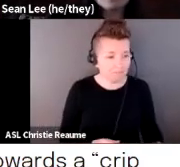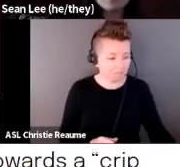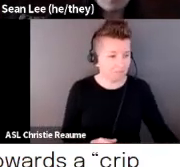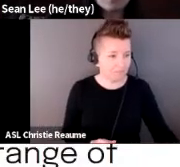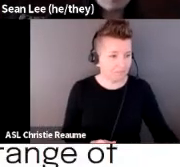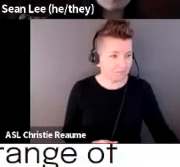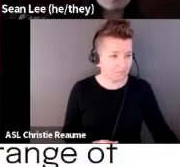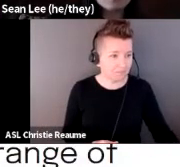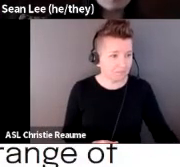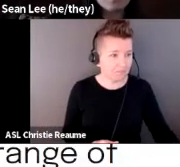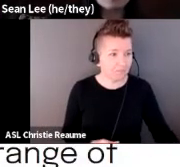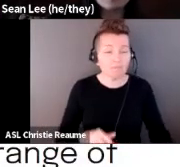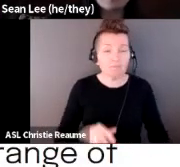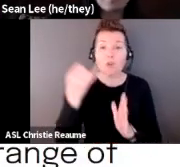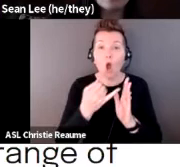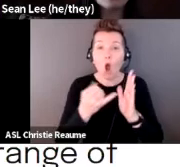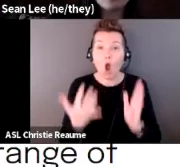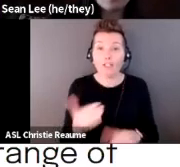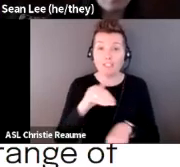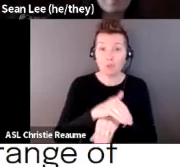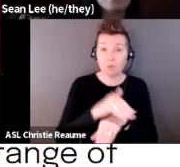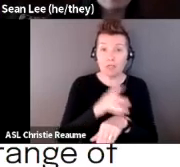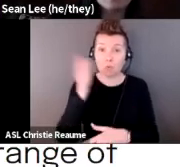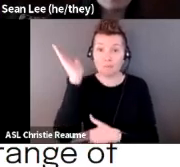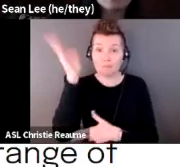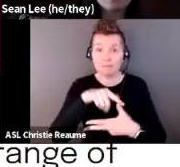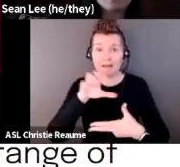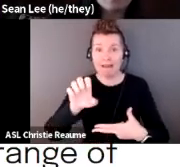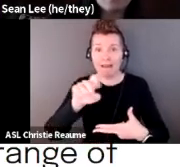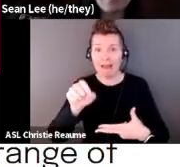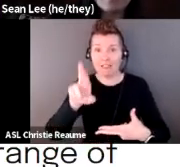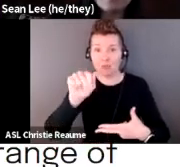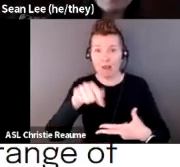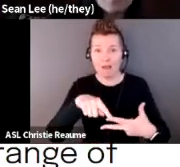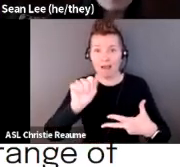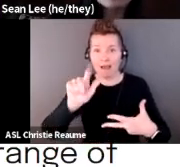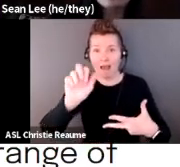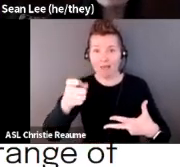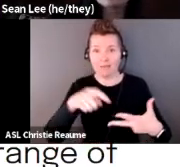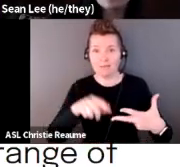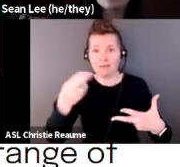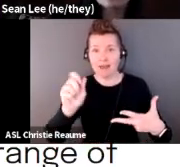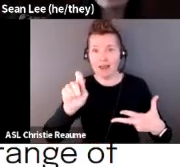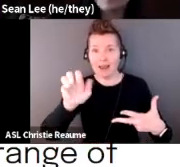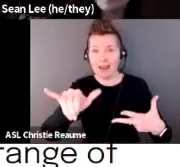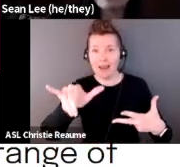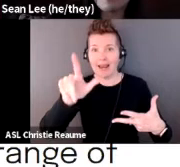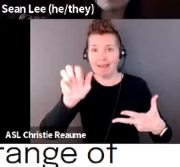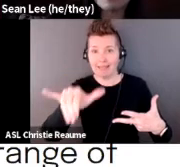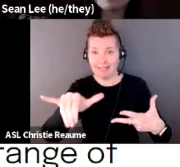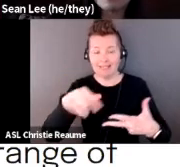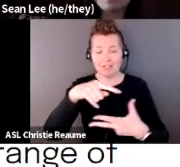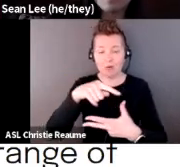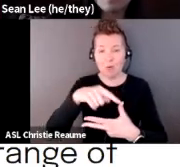order of the artists today will be Ezra, Alex, and then Haley. So I'll start with a